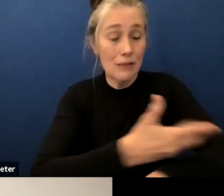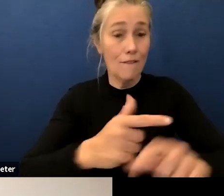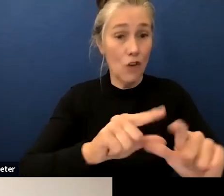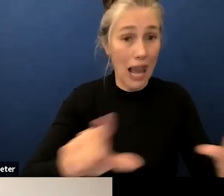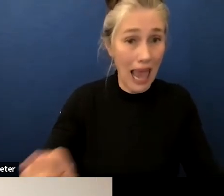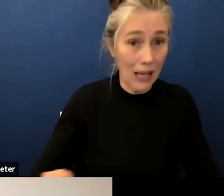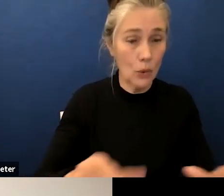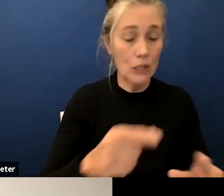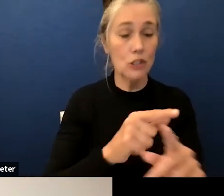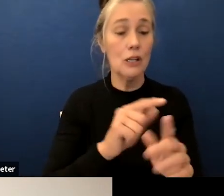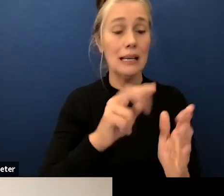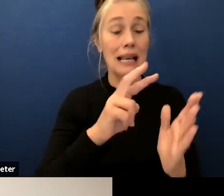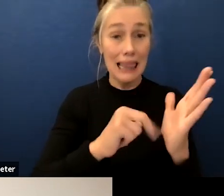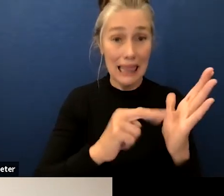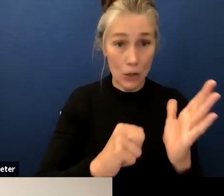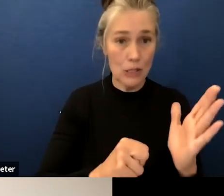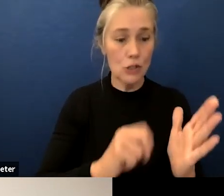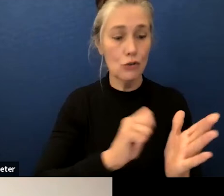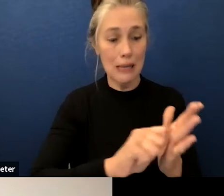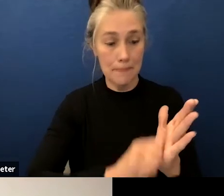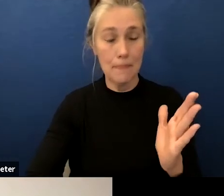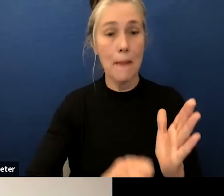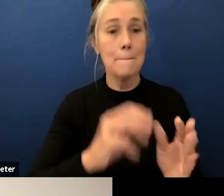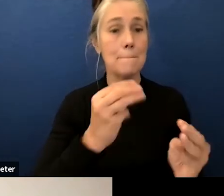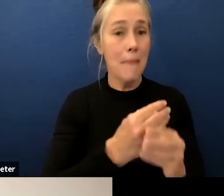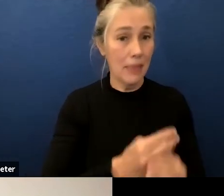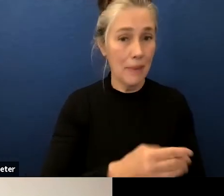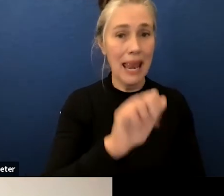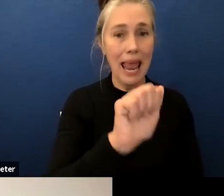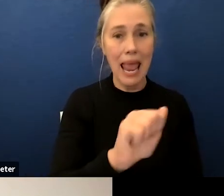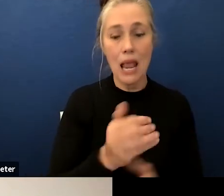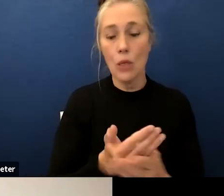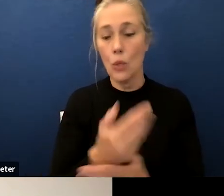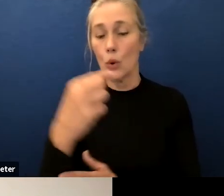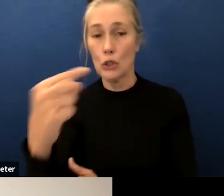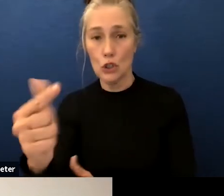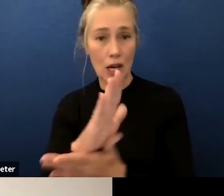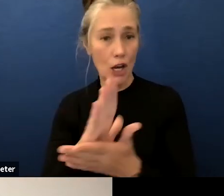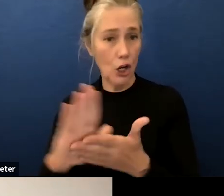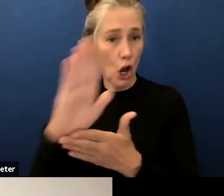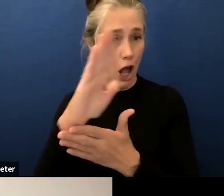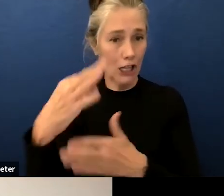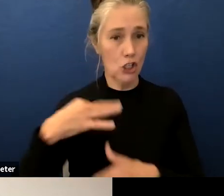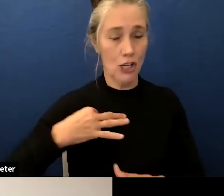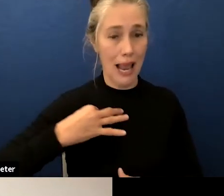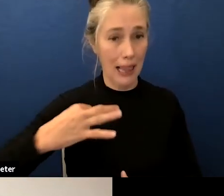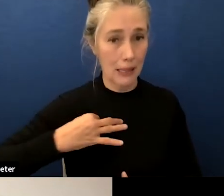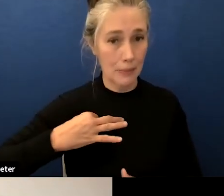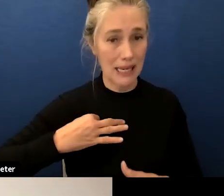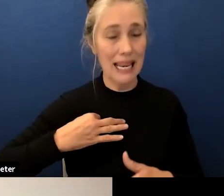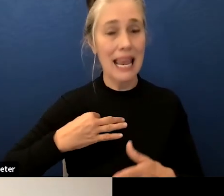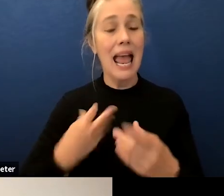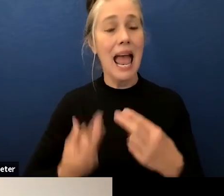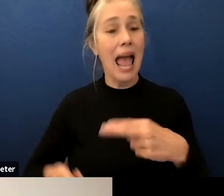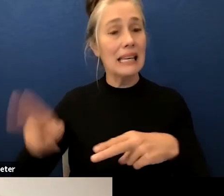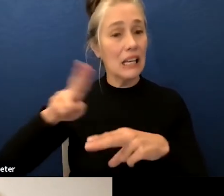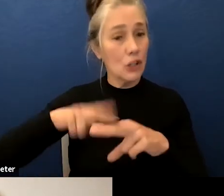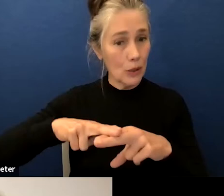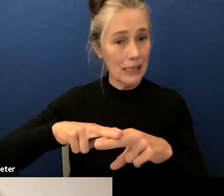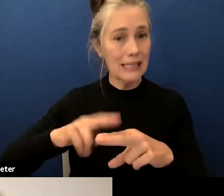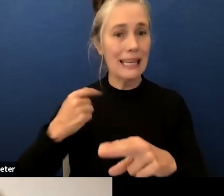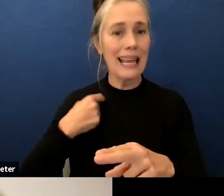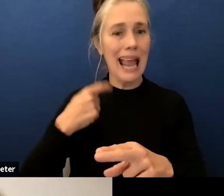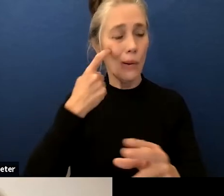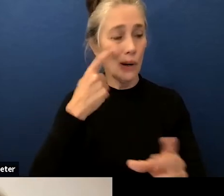mathematics a through g eligibility while also decreasing our over identification of